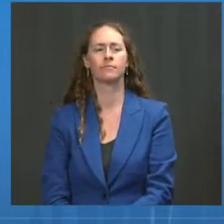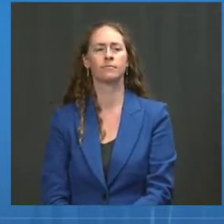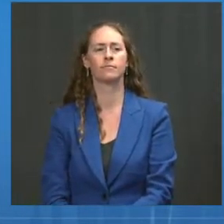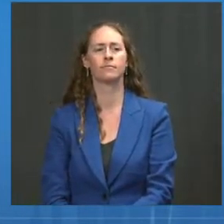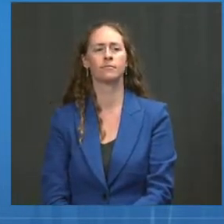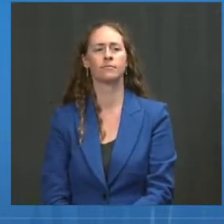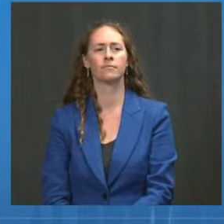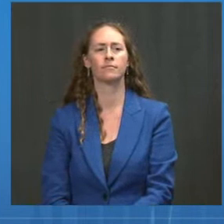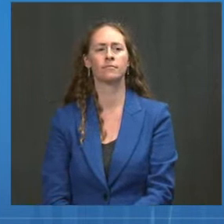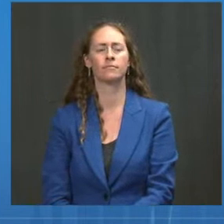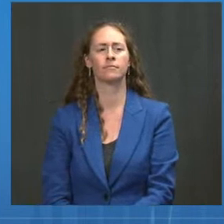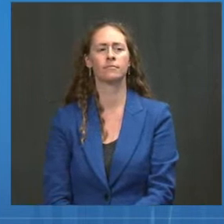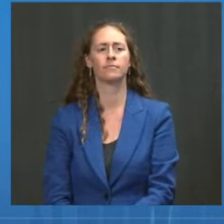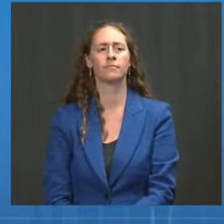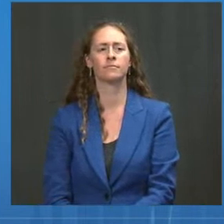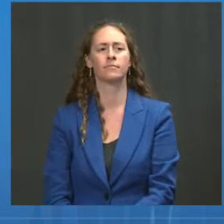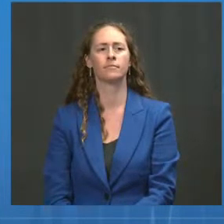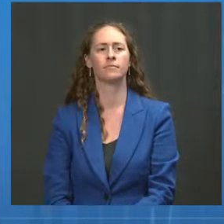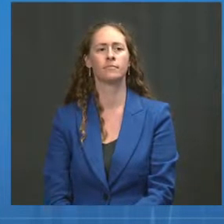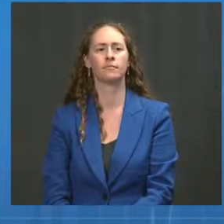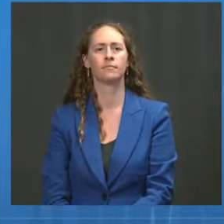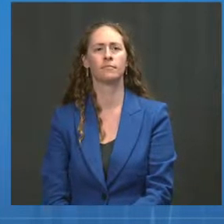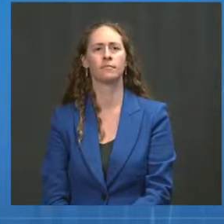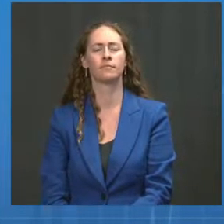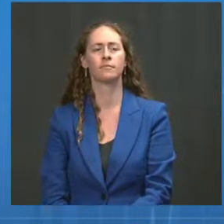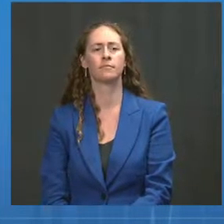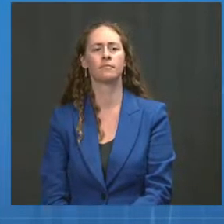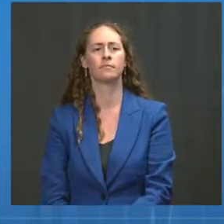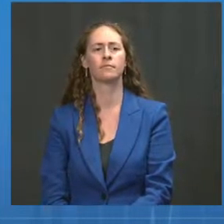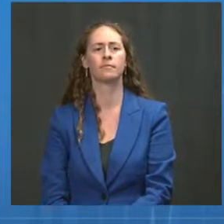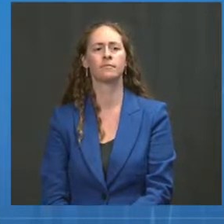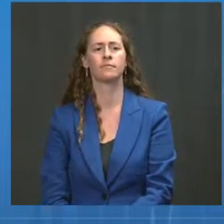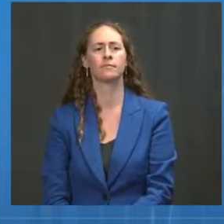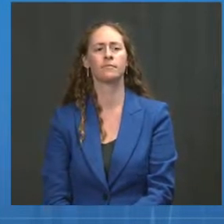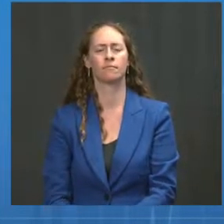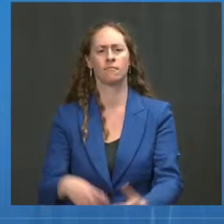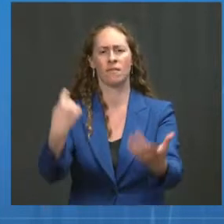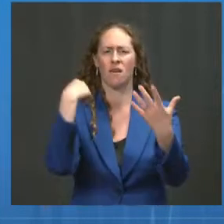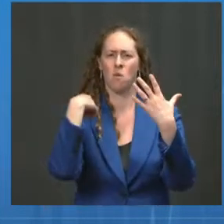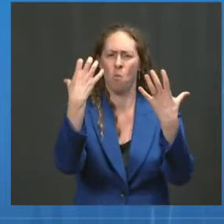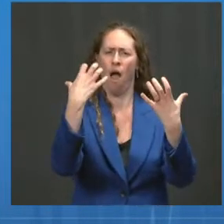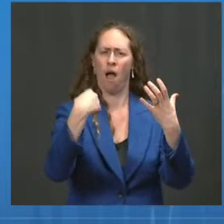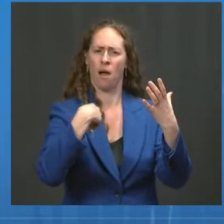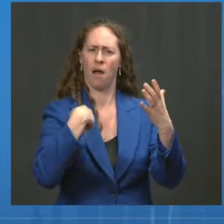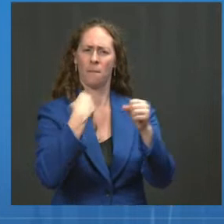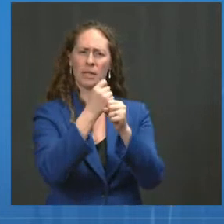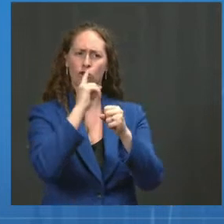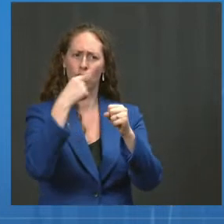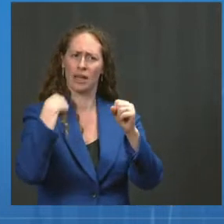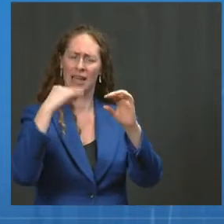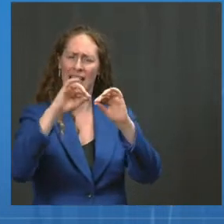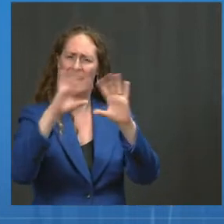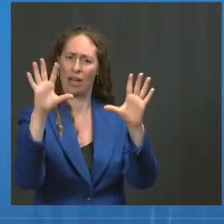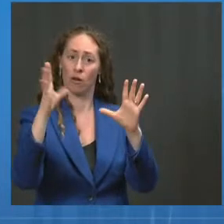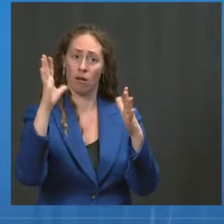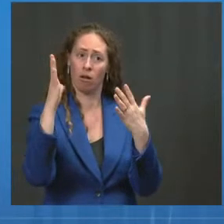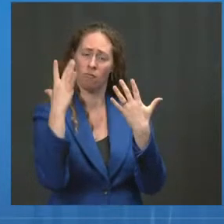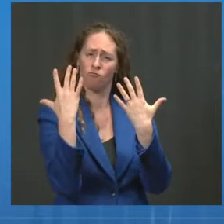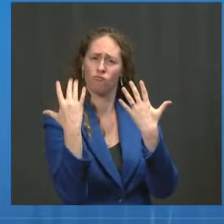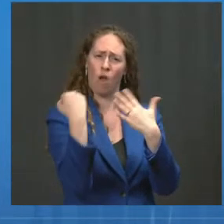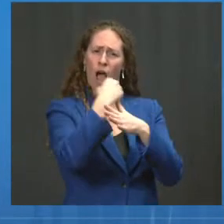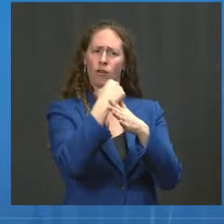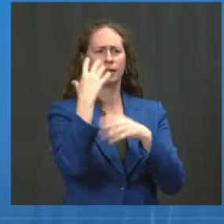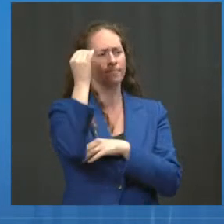prior variants. To be clear, our top priority is to save lives and prevent severe